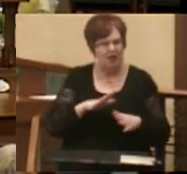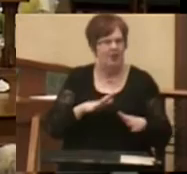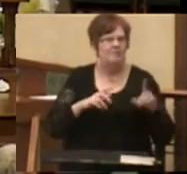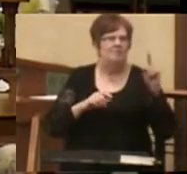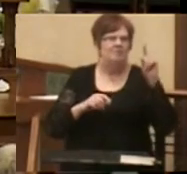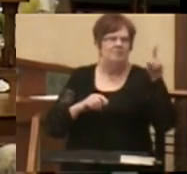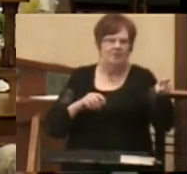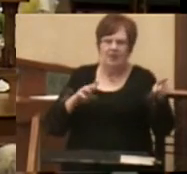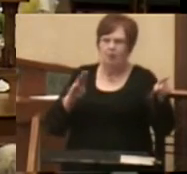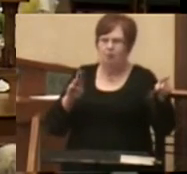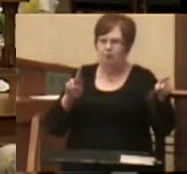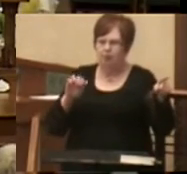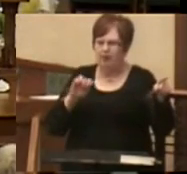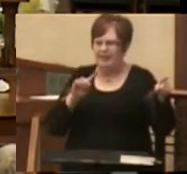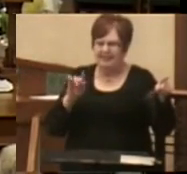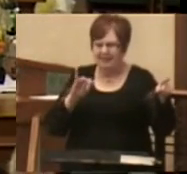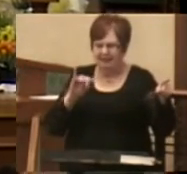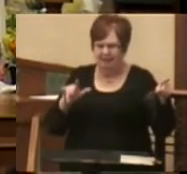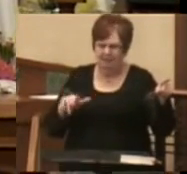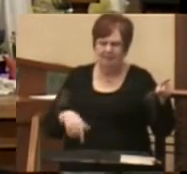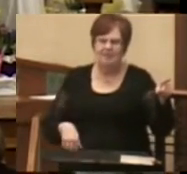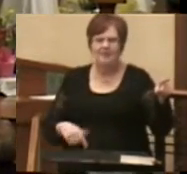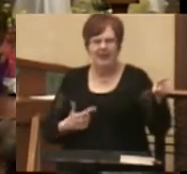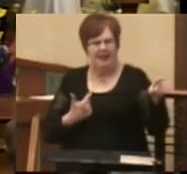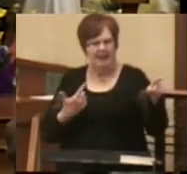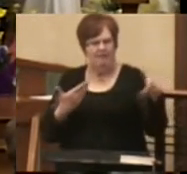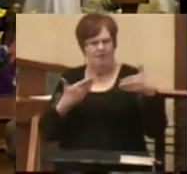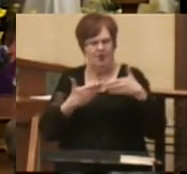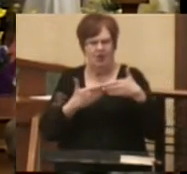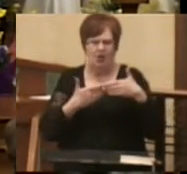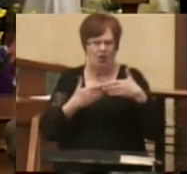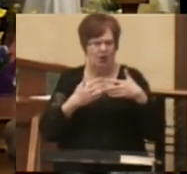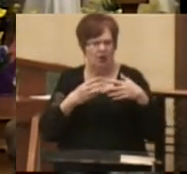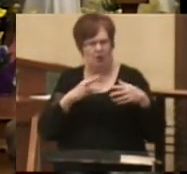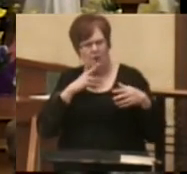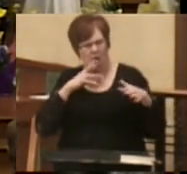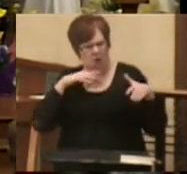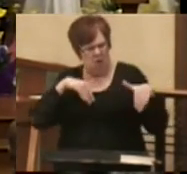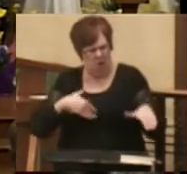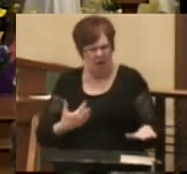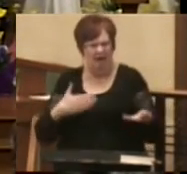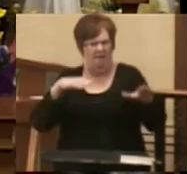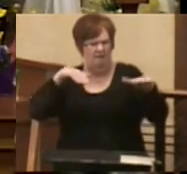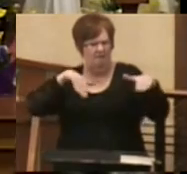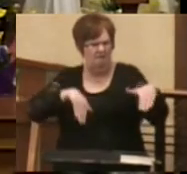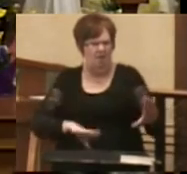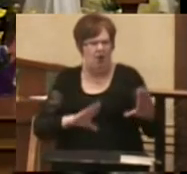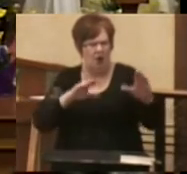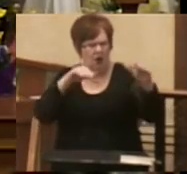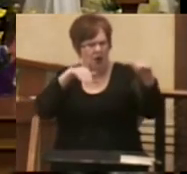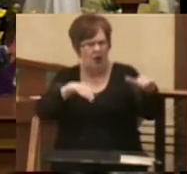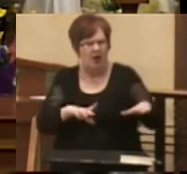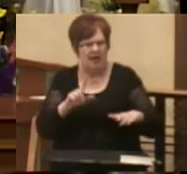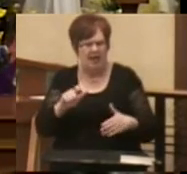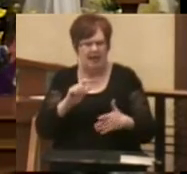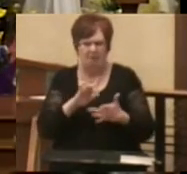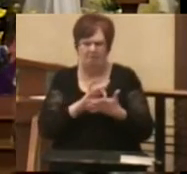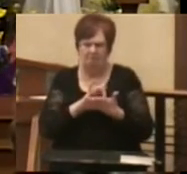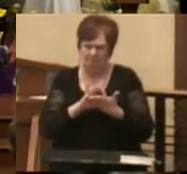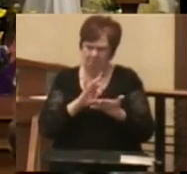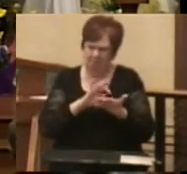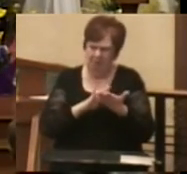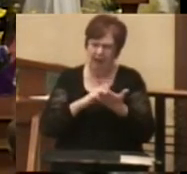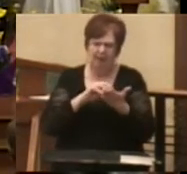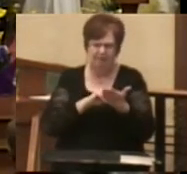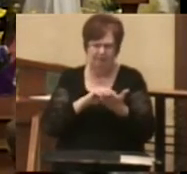the jungle. This tribe lived next to a huge raging river. And the tribe needed some medical assistance because